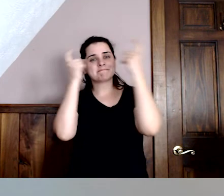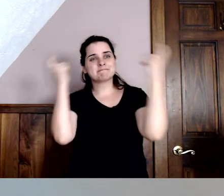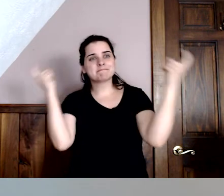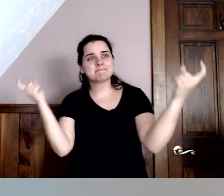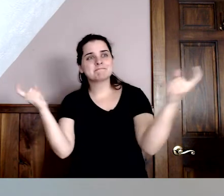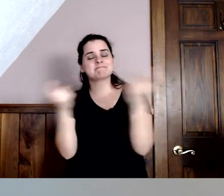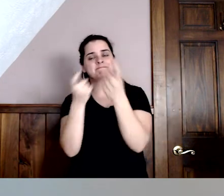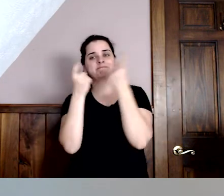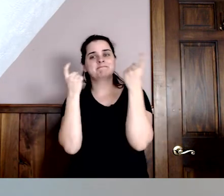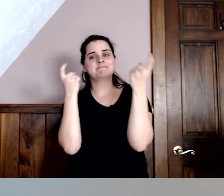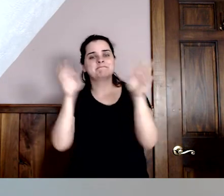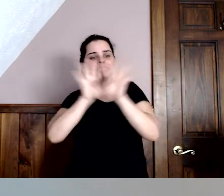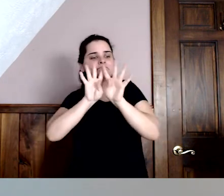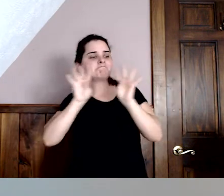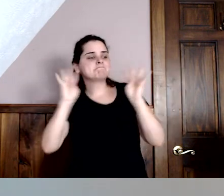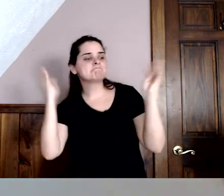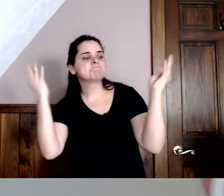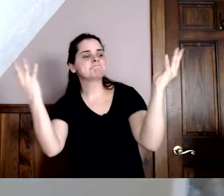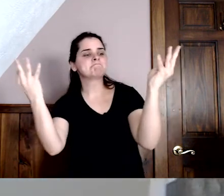Everyone came.